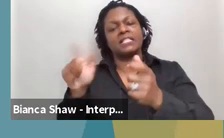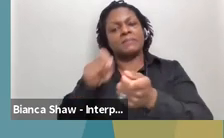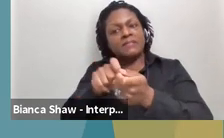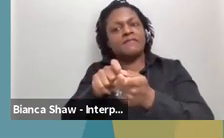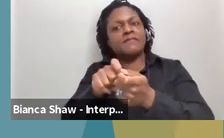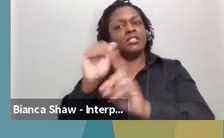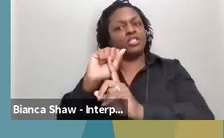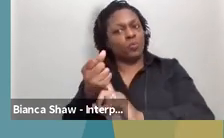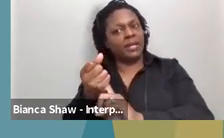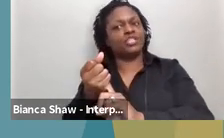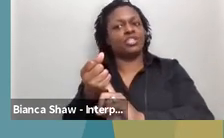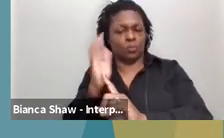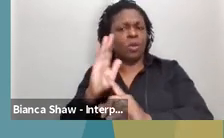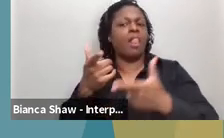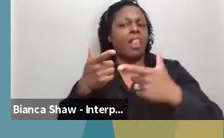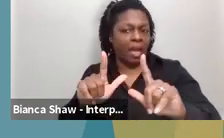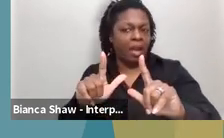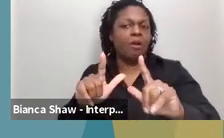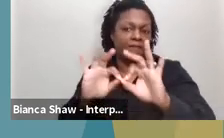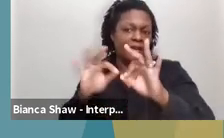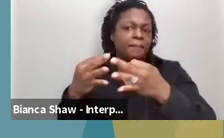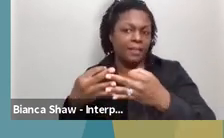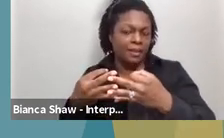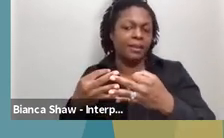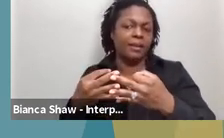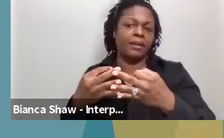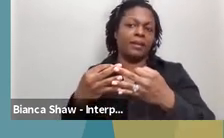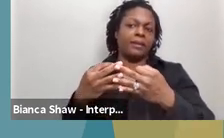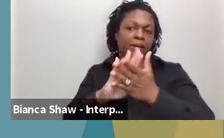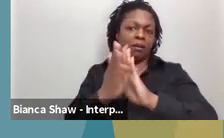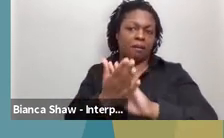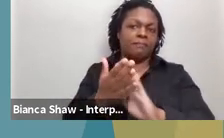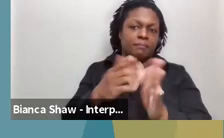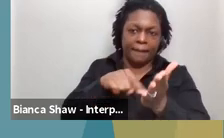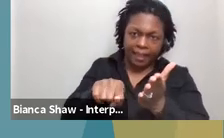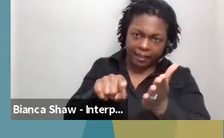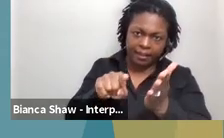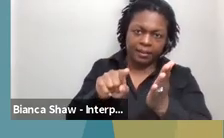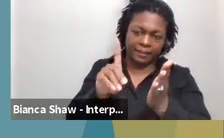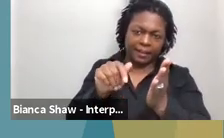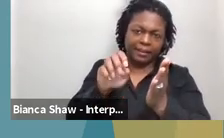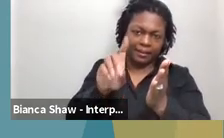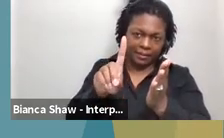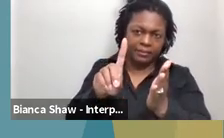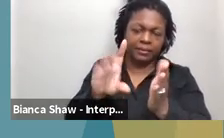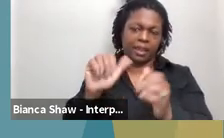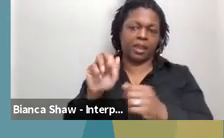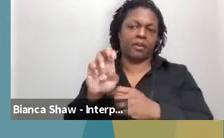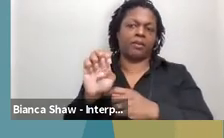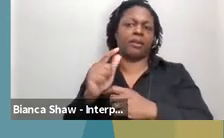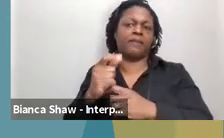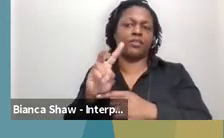members to be paid caregivers. Um, and we are also looking at the use of technology